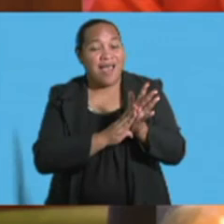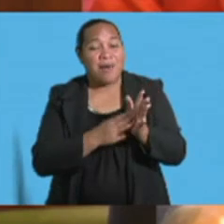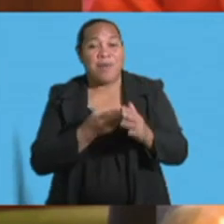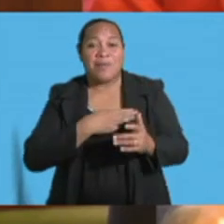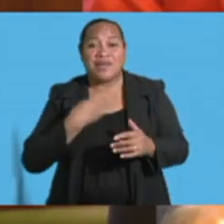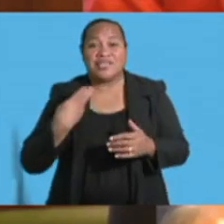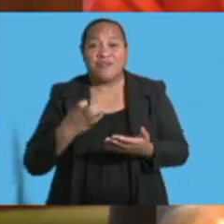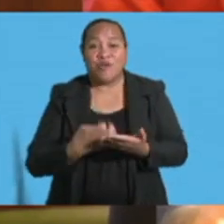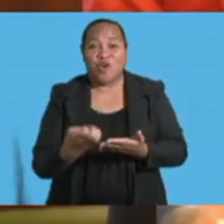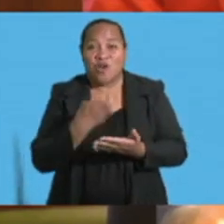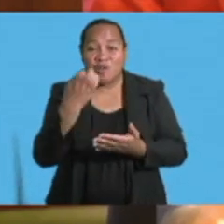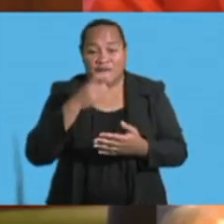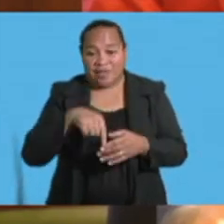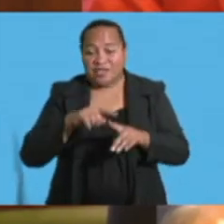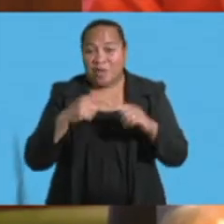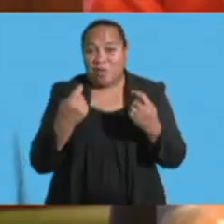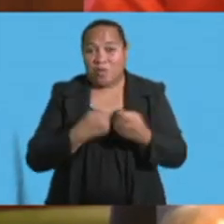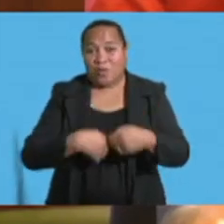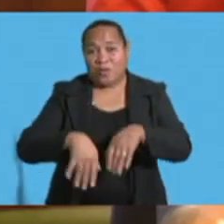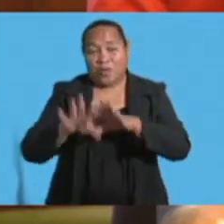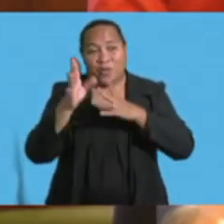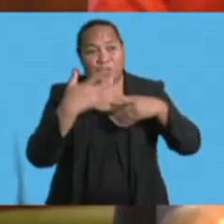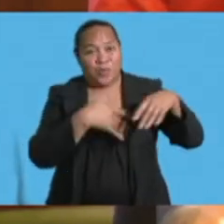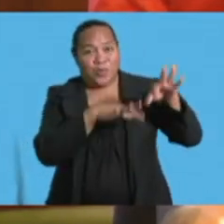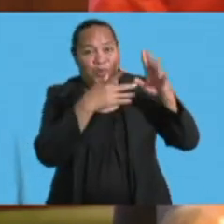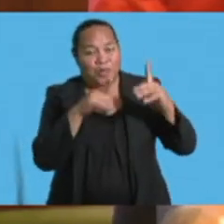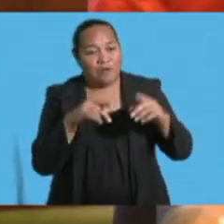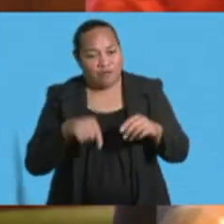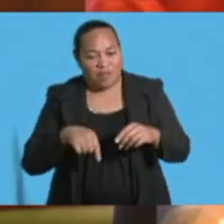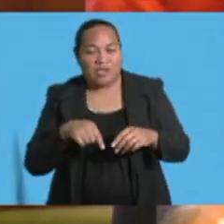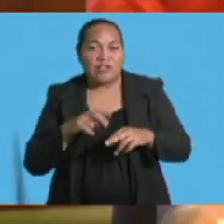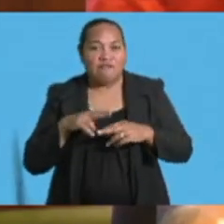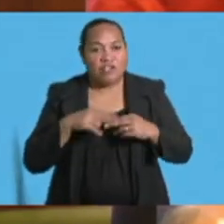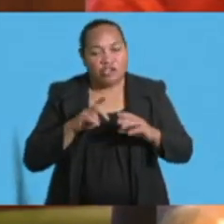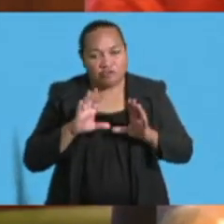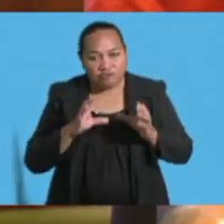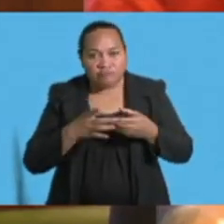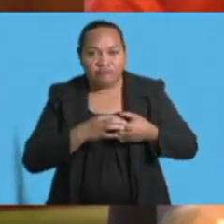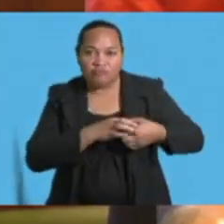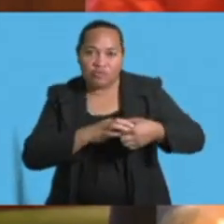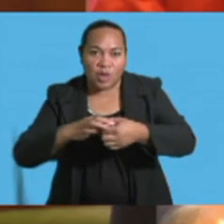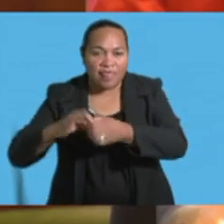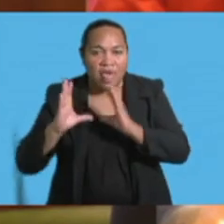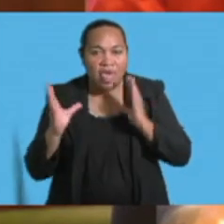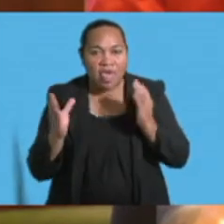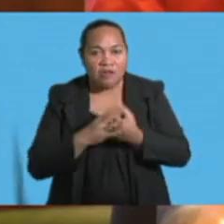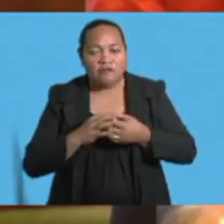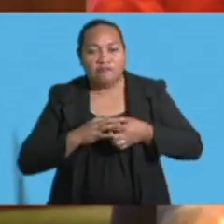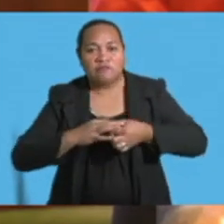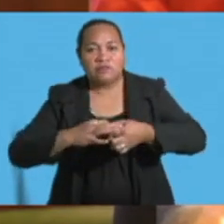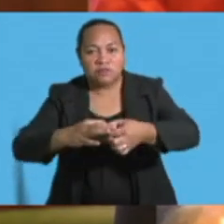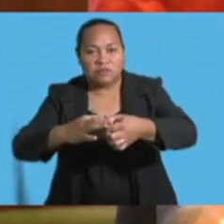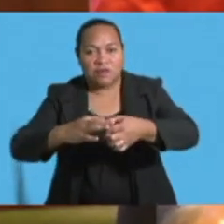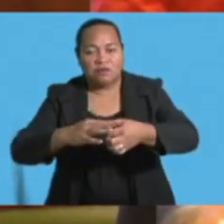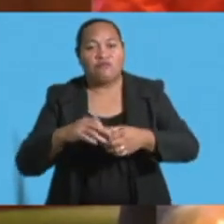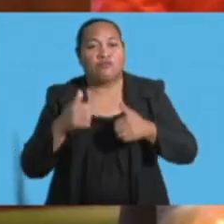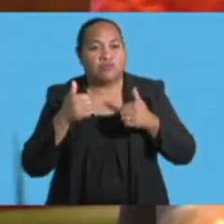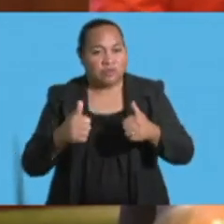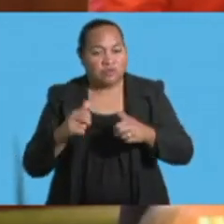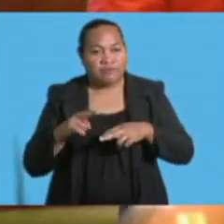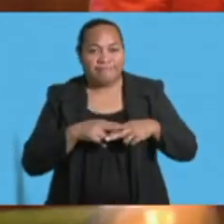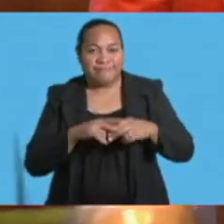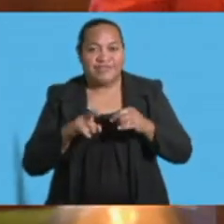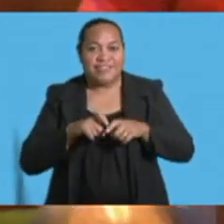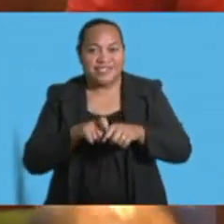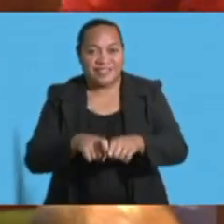for their leadership and forward-thinking, which will take Fiji into a stable and sustainable future for us all. Thank you, Madam Speaker.